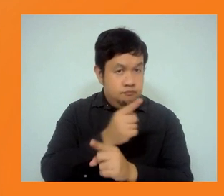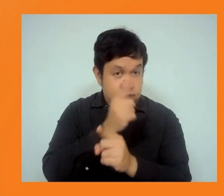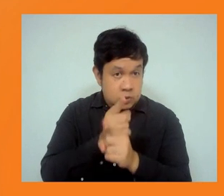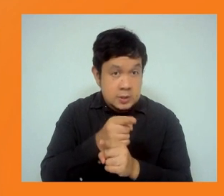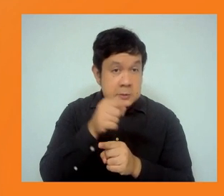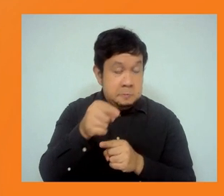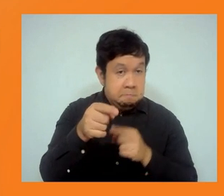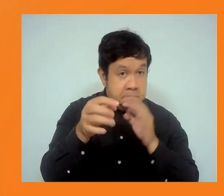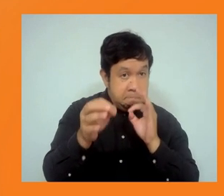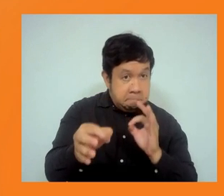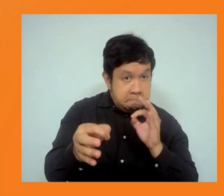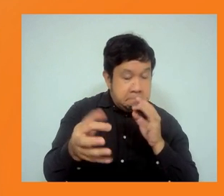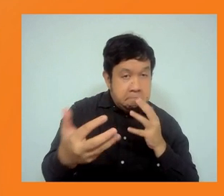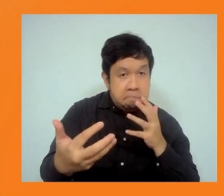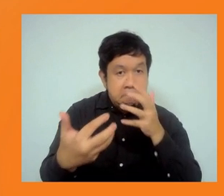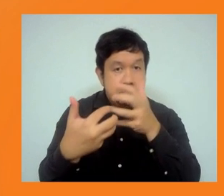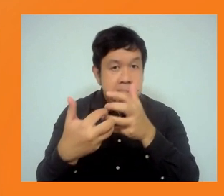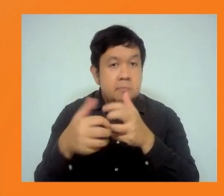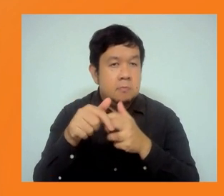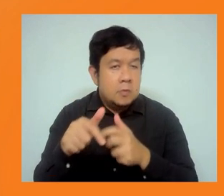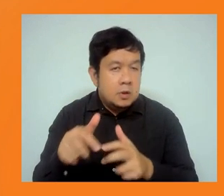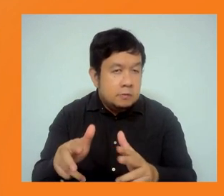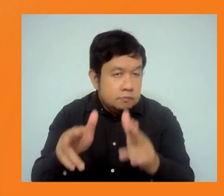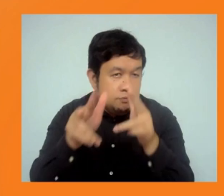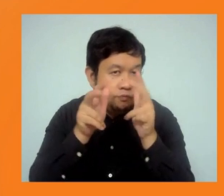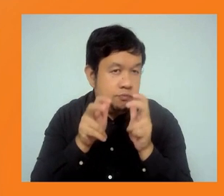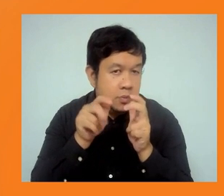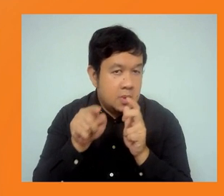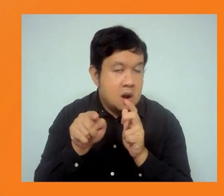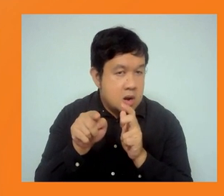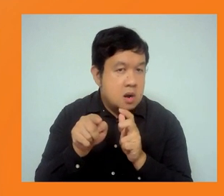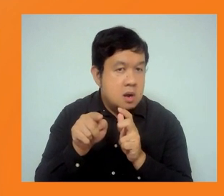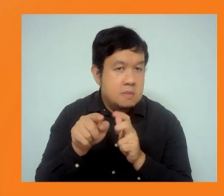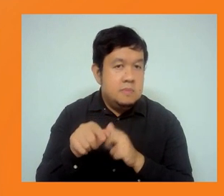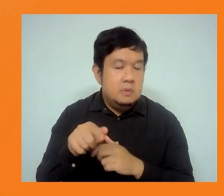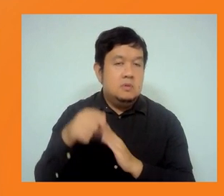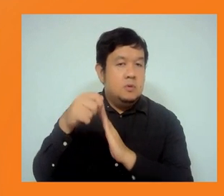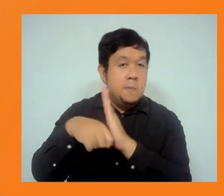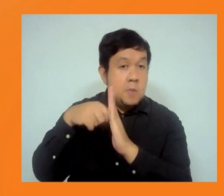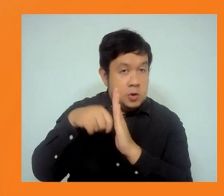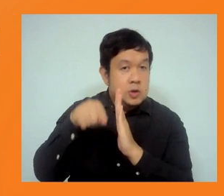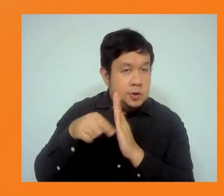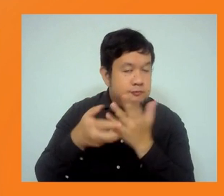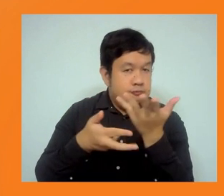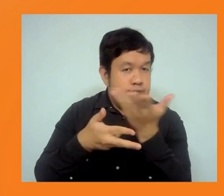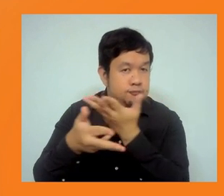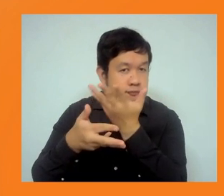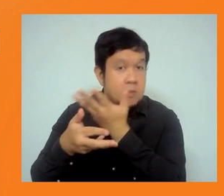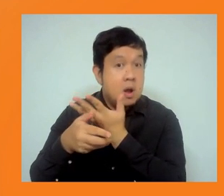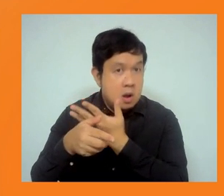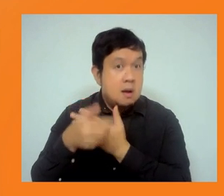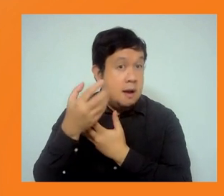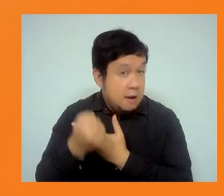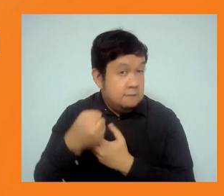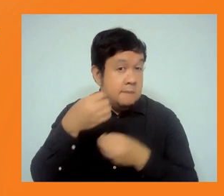and we're hearing this also from the project affected people's consultations that, you know, getting that information available, making sure